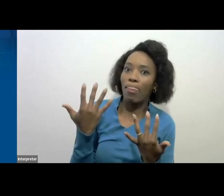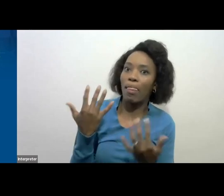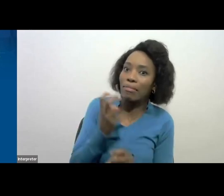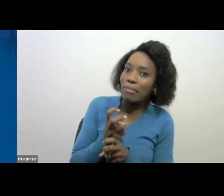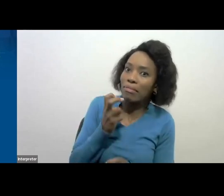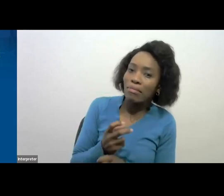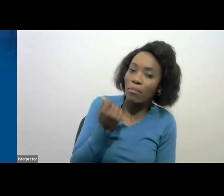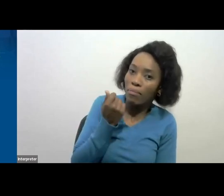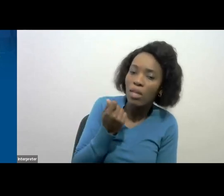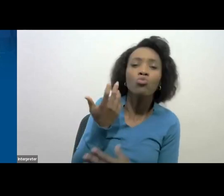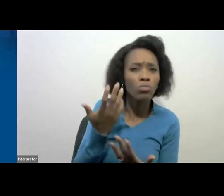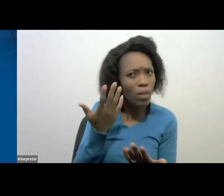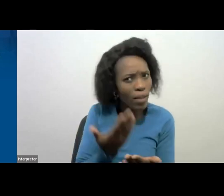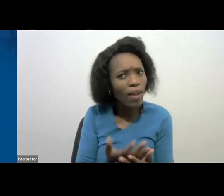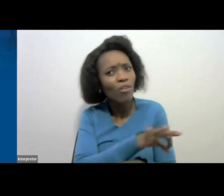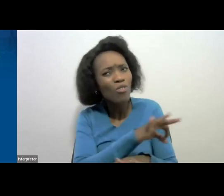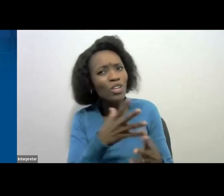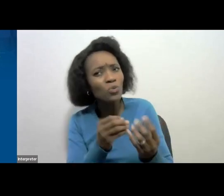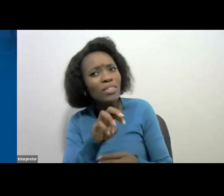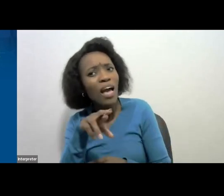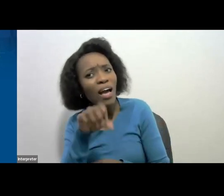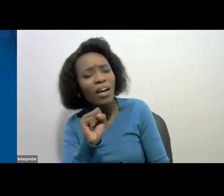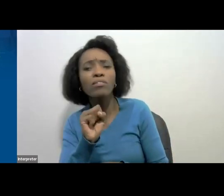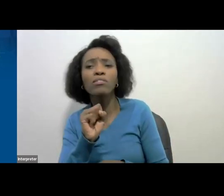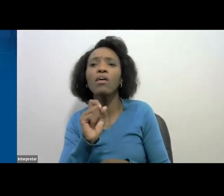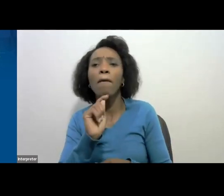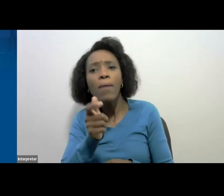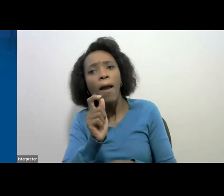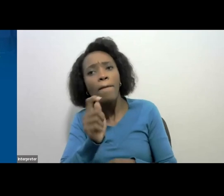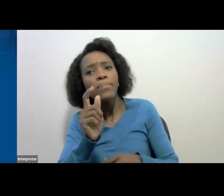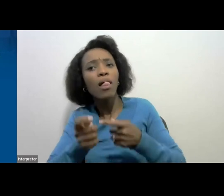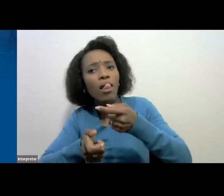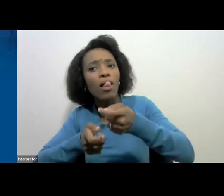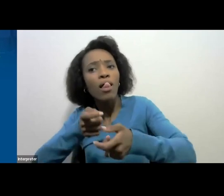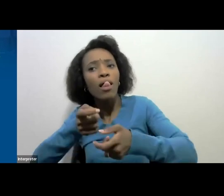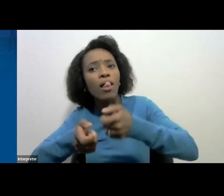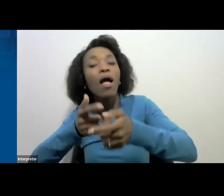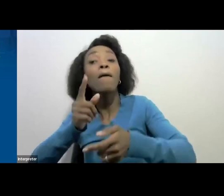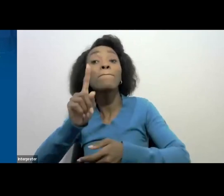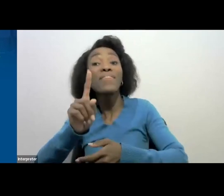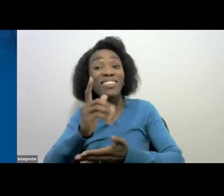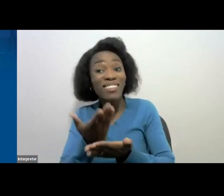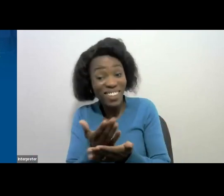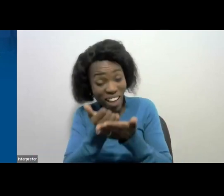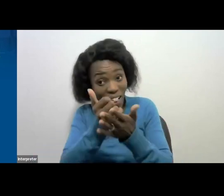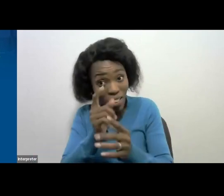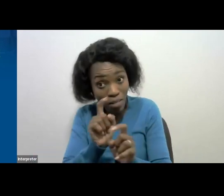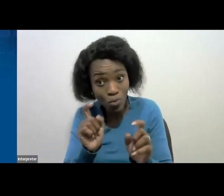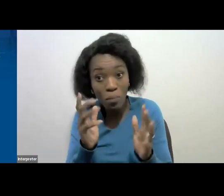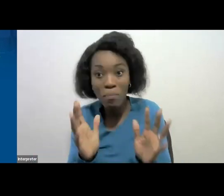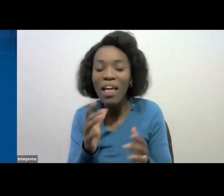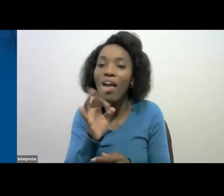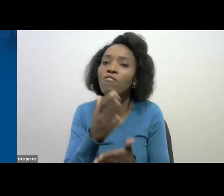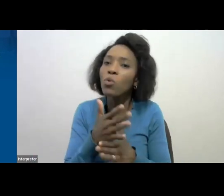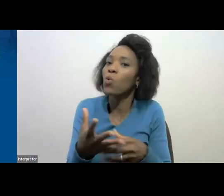compromise settlement of those debts that you have but we can only assist you if you work with